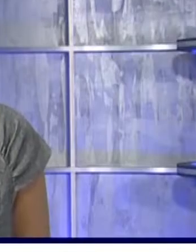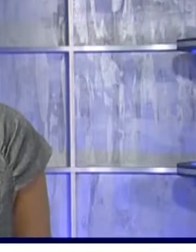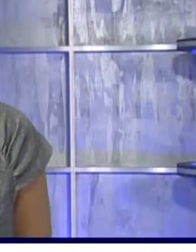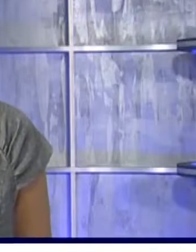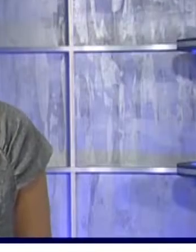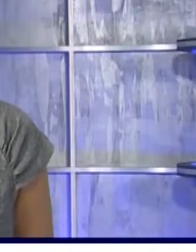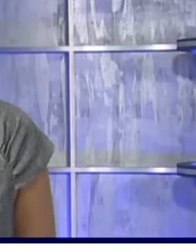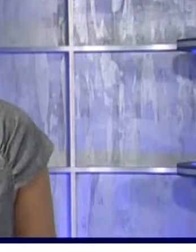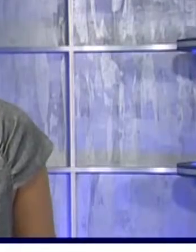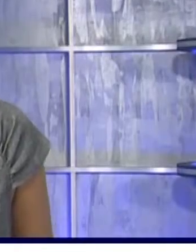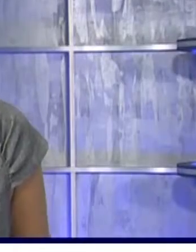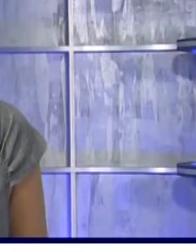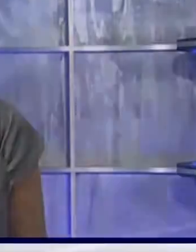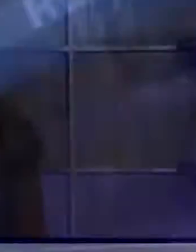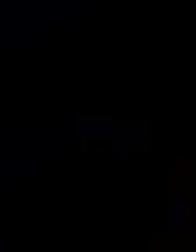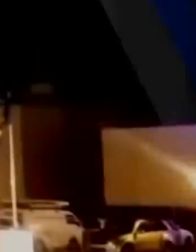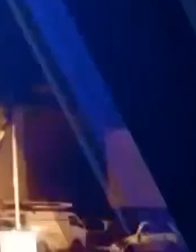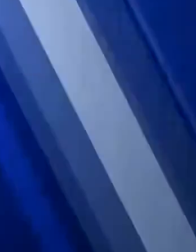Water Polo.